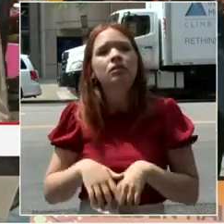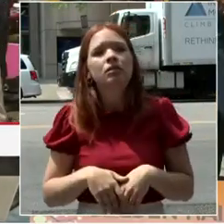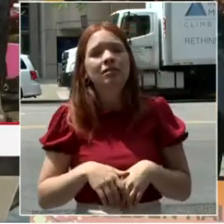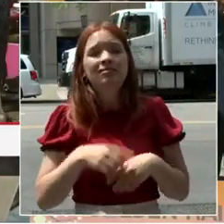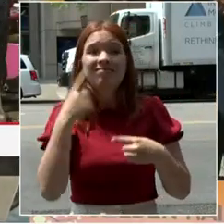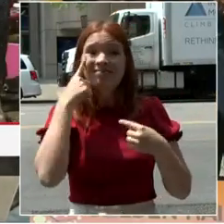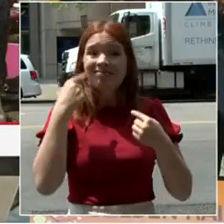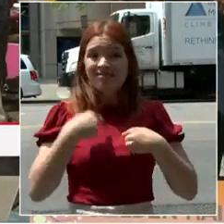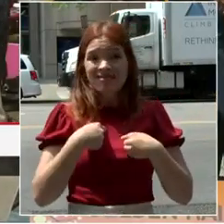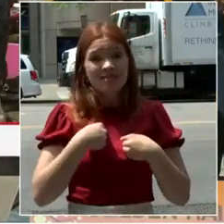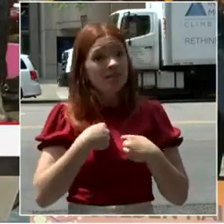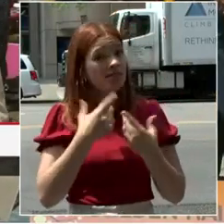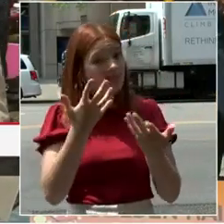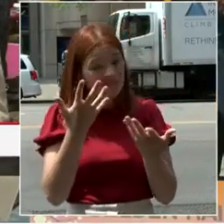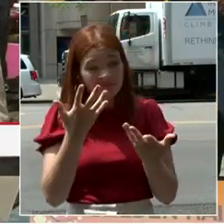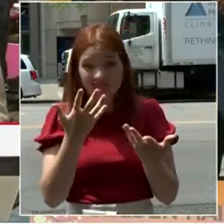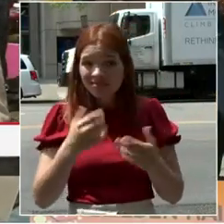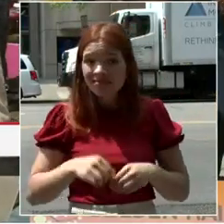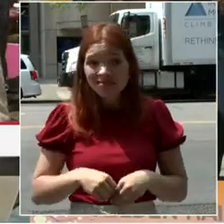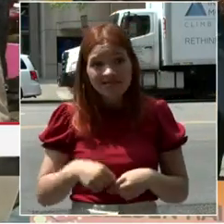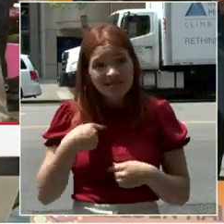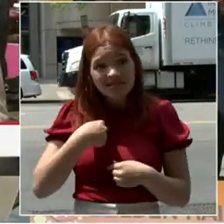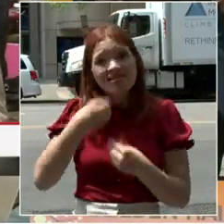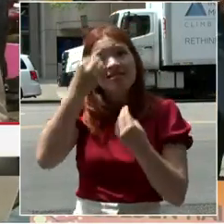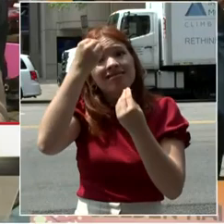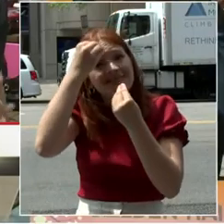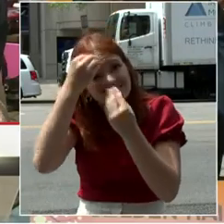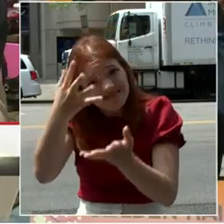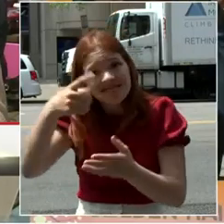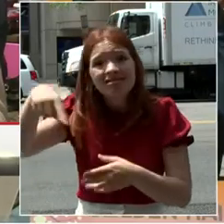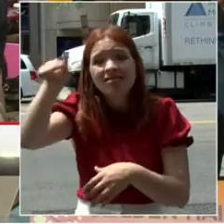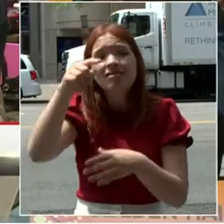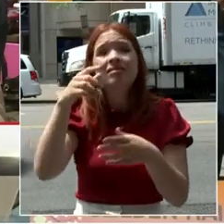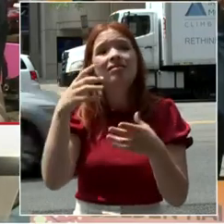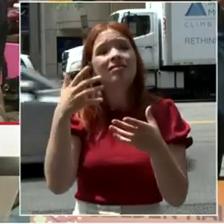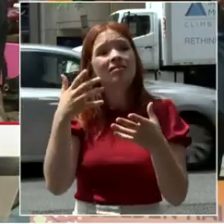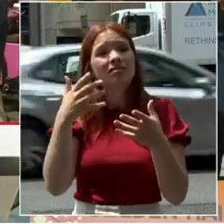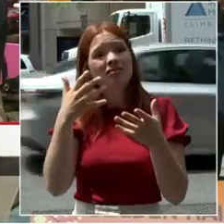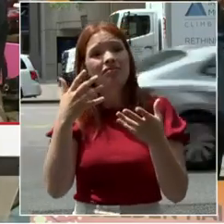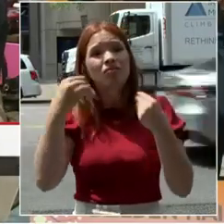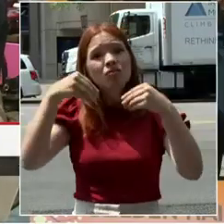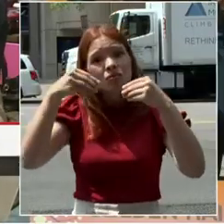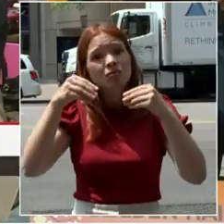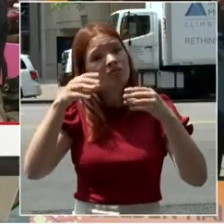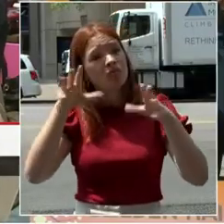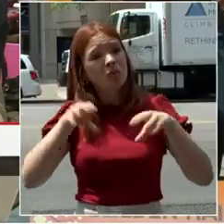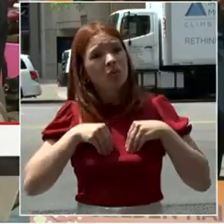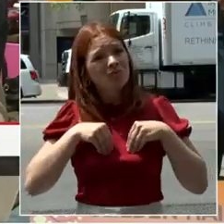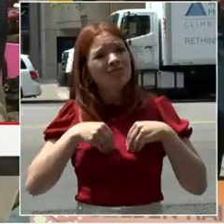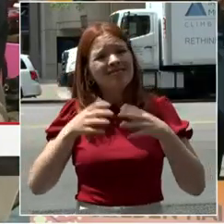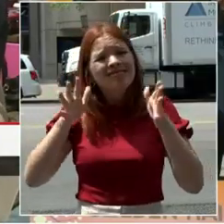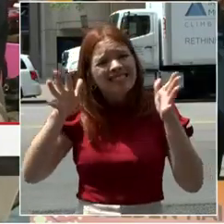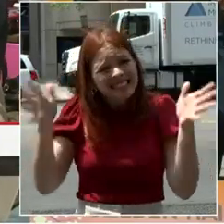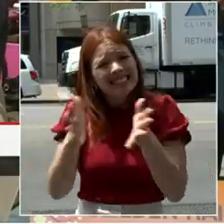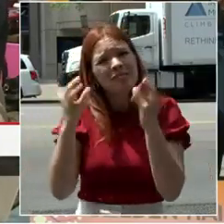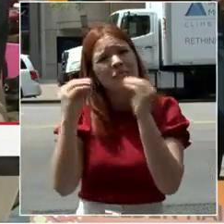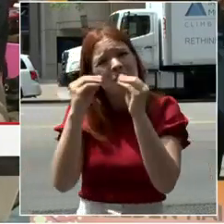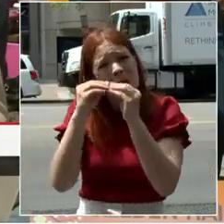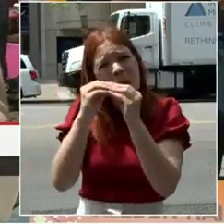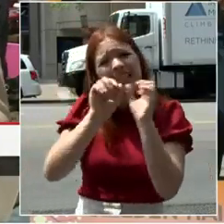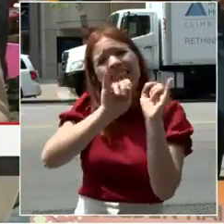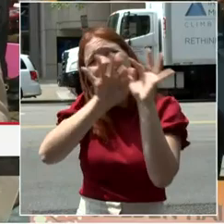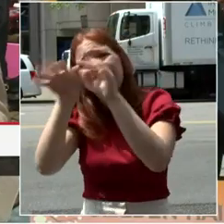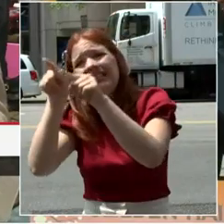changed to how can we get east of the river? And so that's why funds like our food access